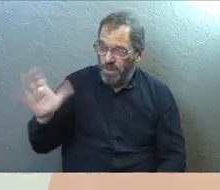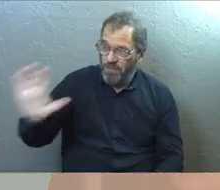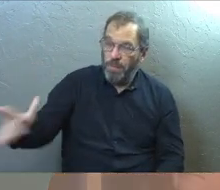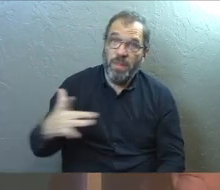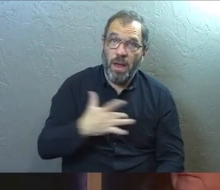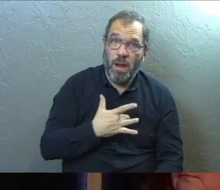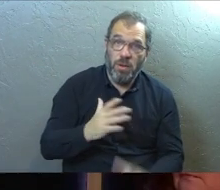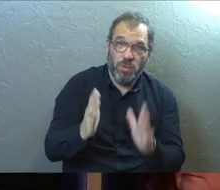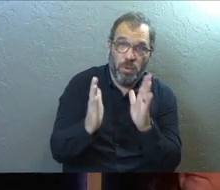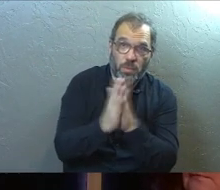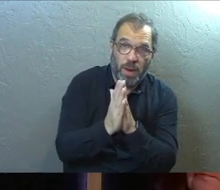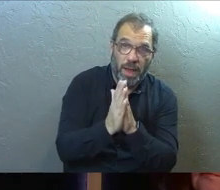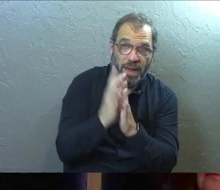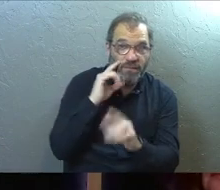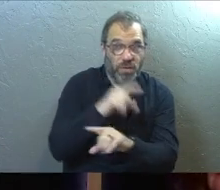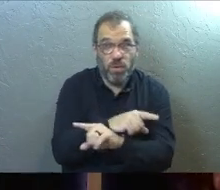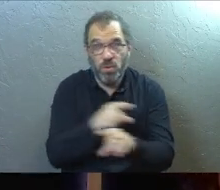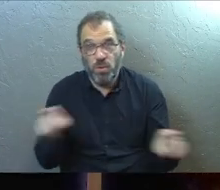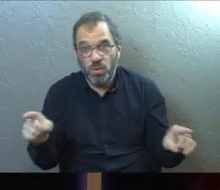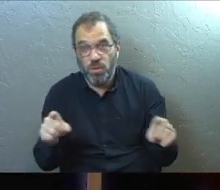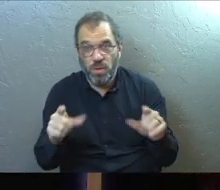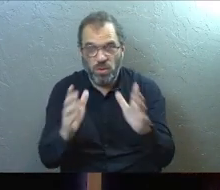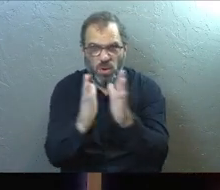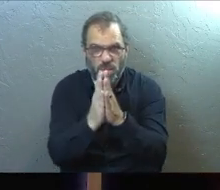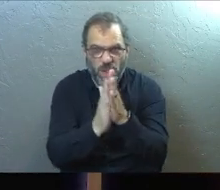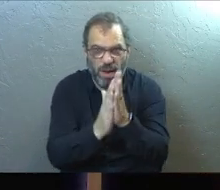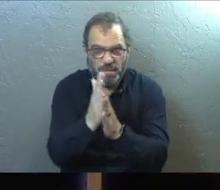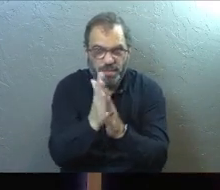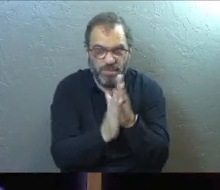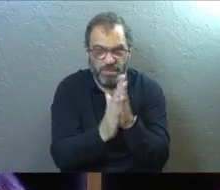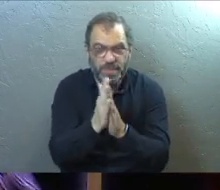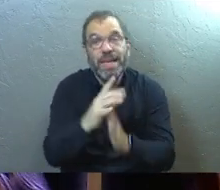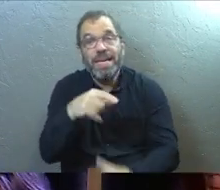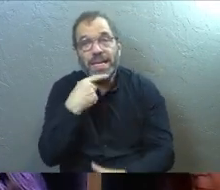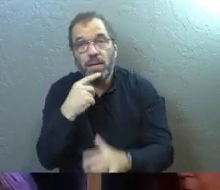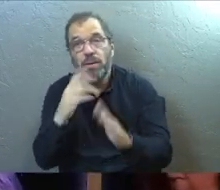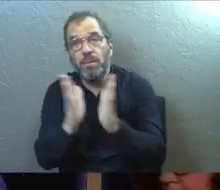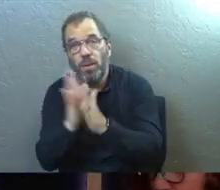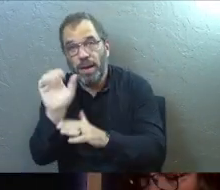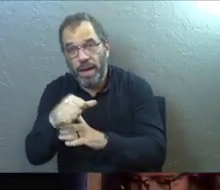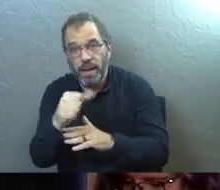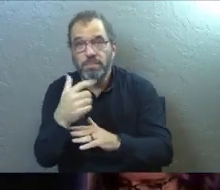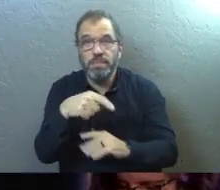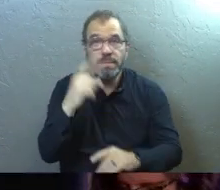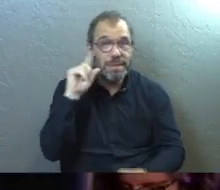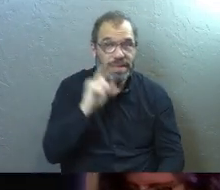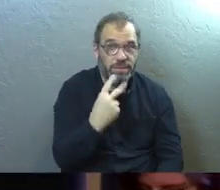from their heart, pray over you. So would you bow your heads, close your eyes, and we'll pray.